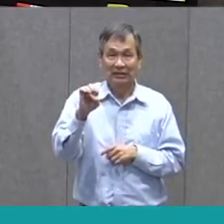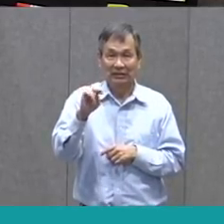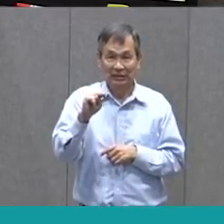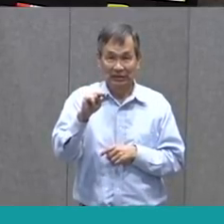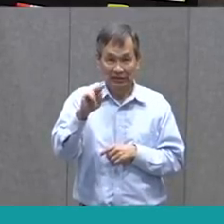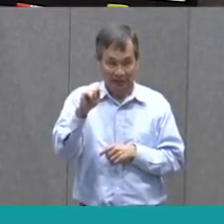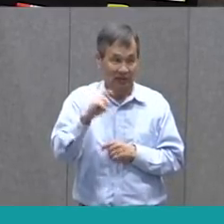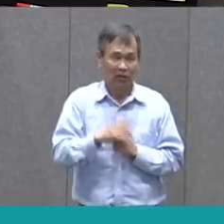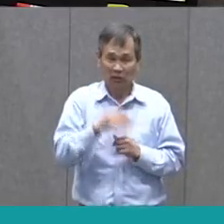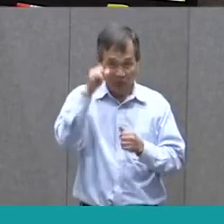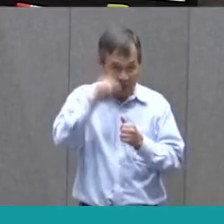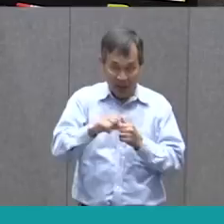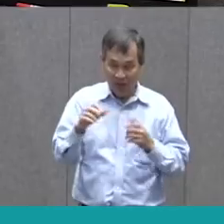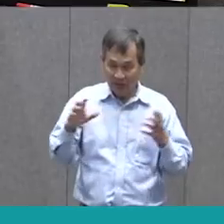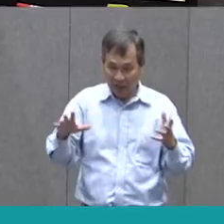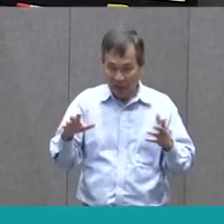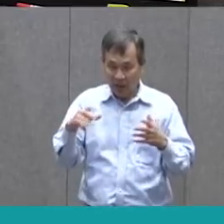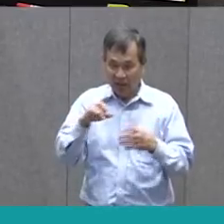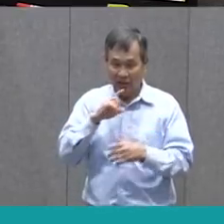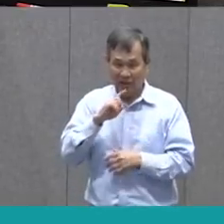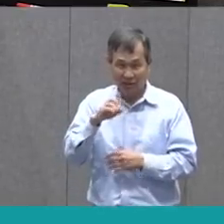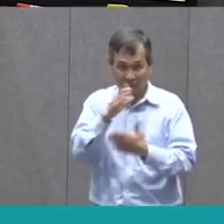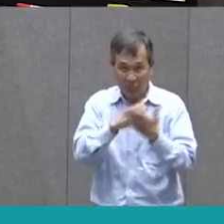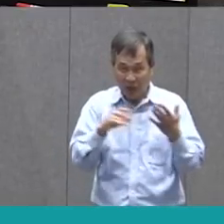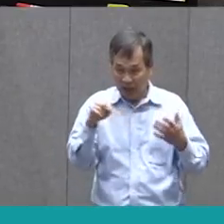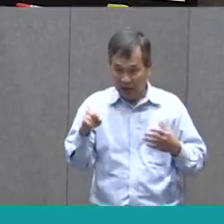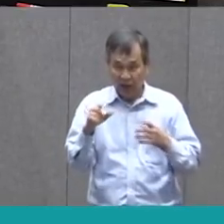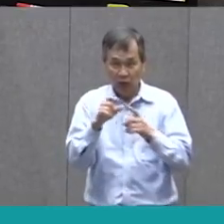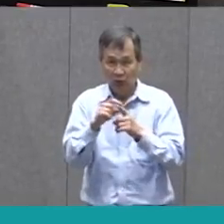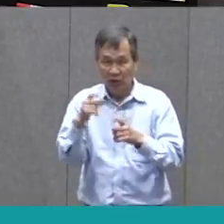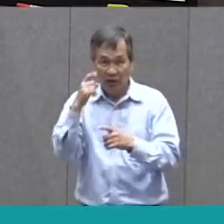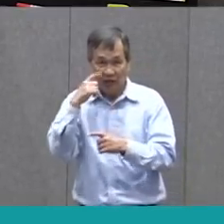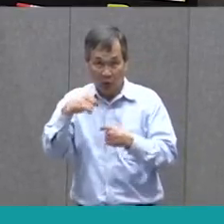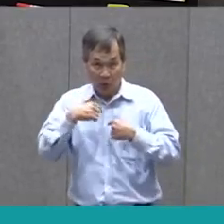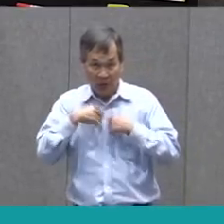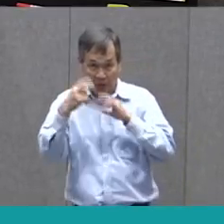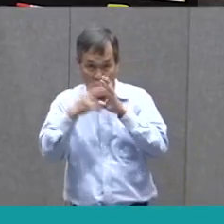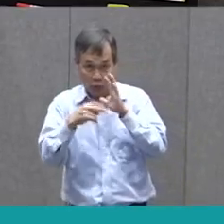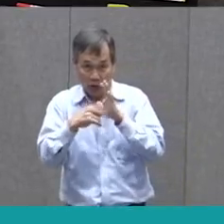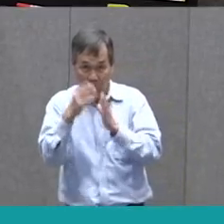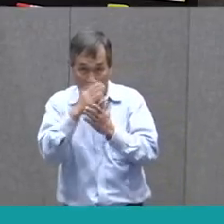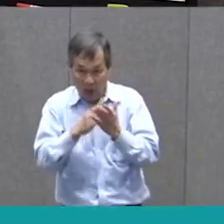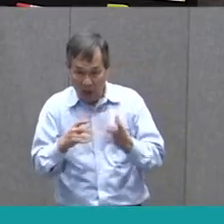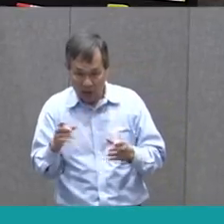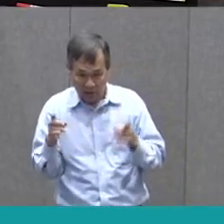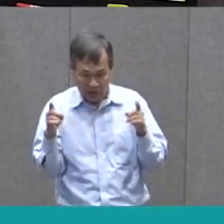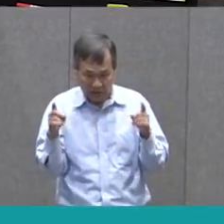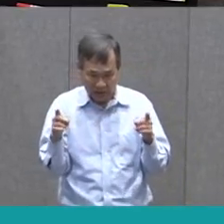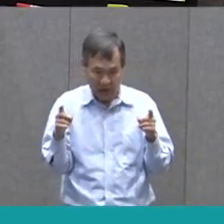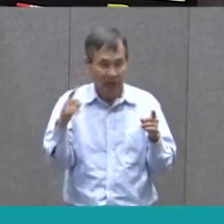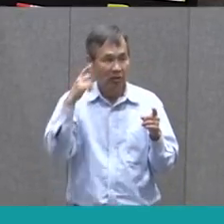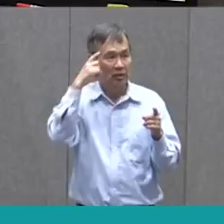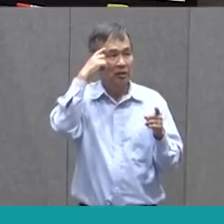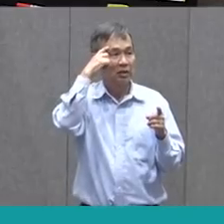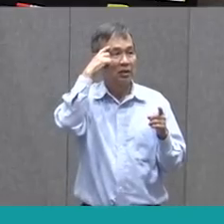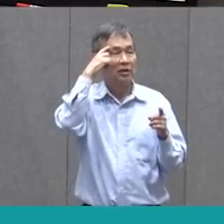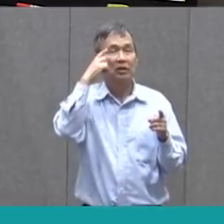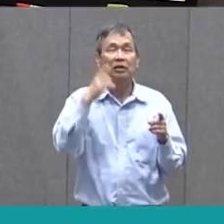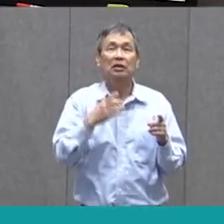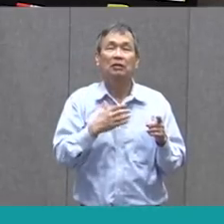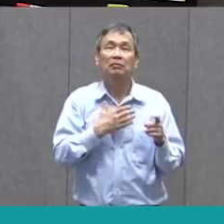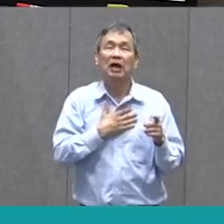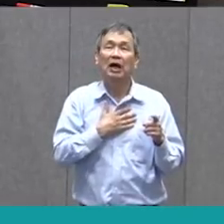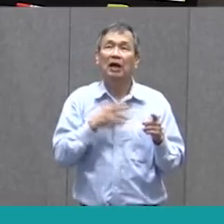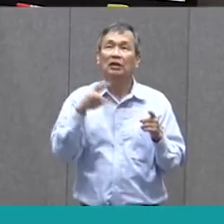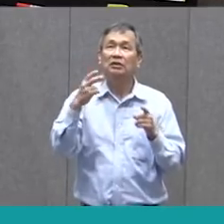were thinking, are there any parts of this word that are easy for me to read? And I was thinking about my second grade friends